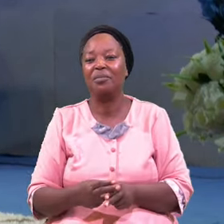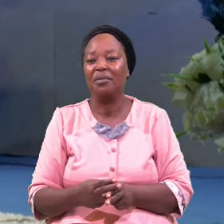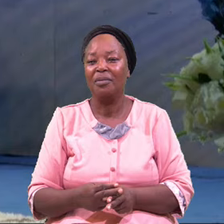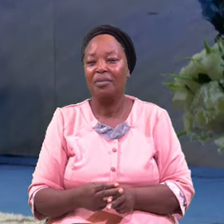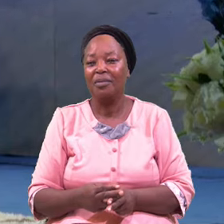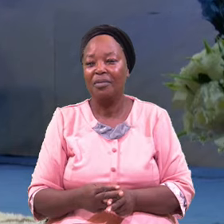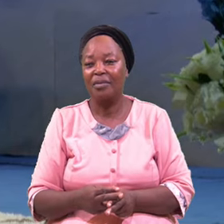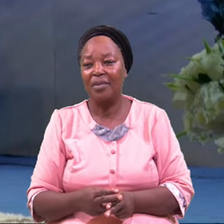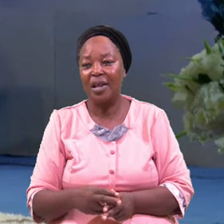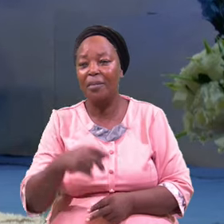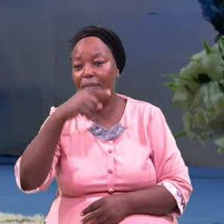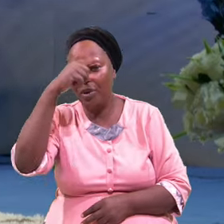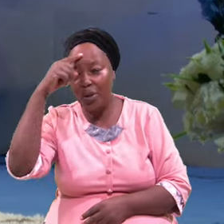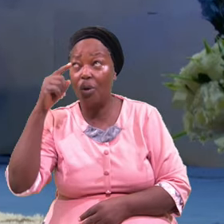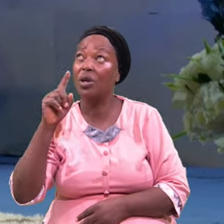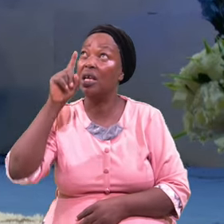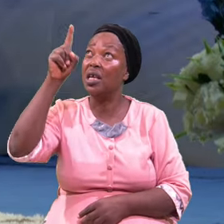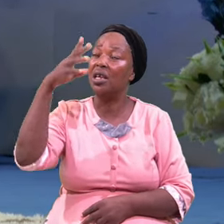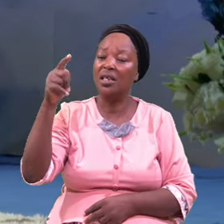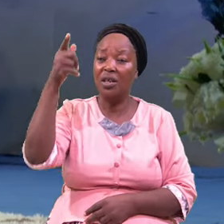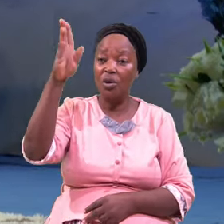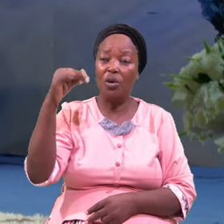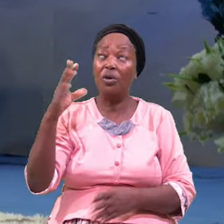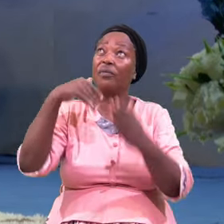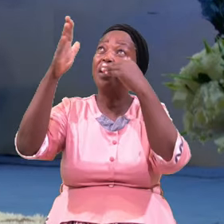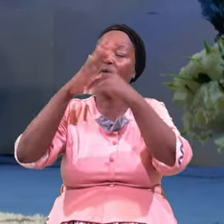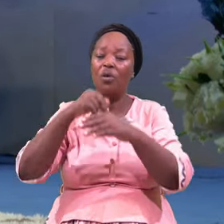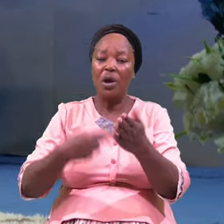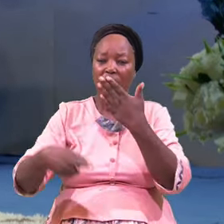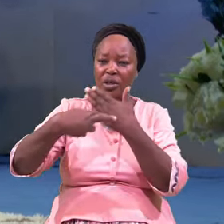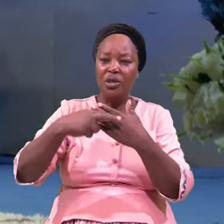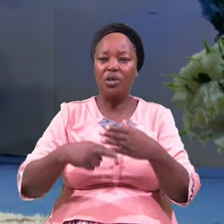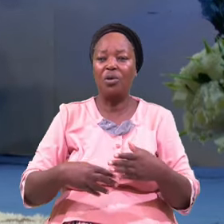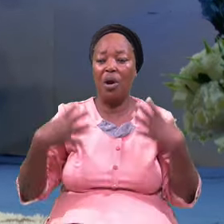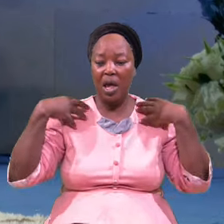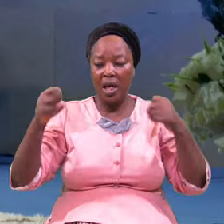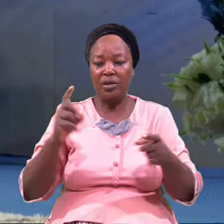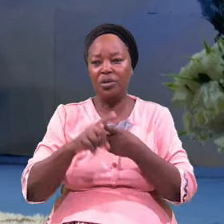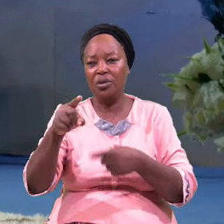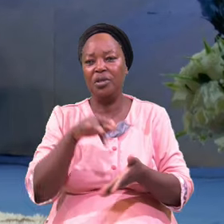Because He The God Of Heaven Will Restore Health Unto You